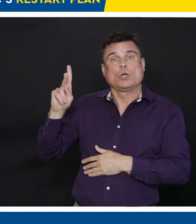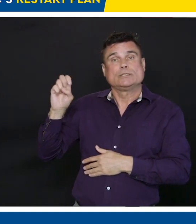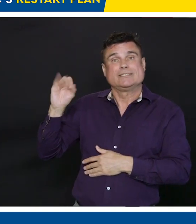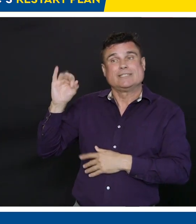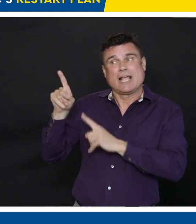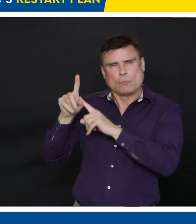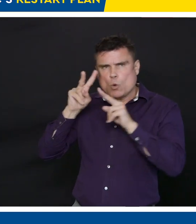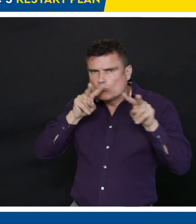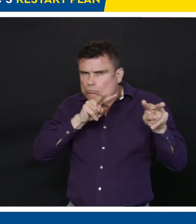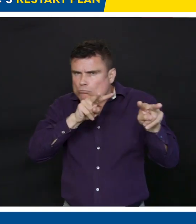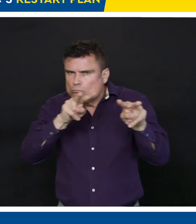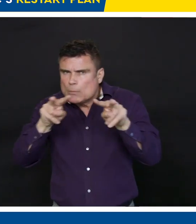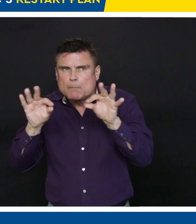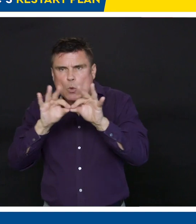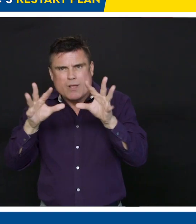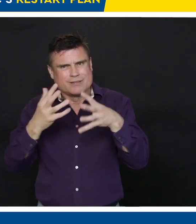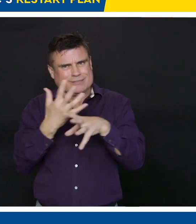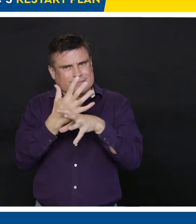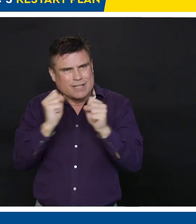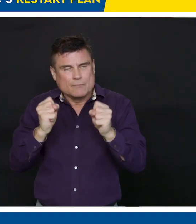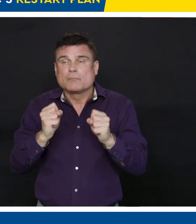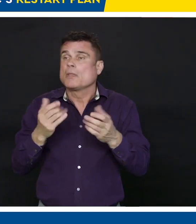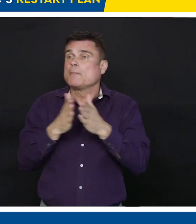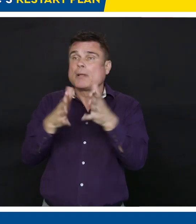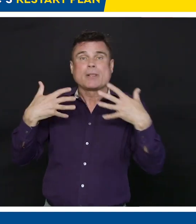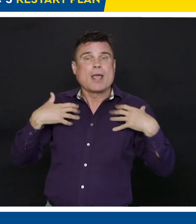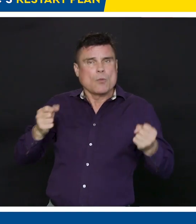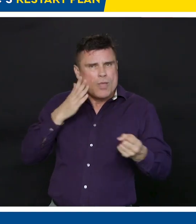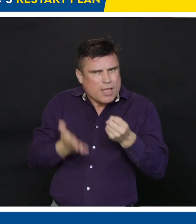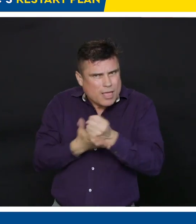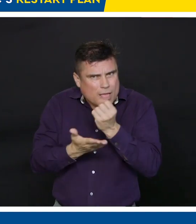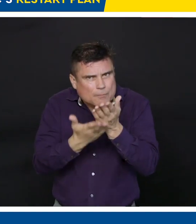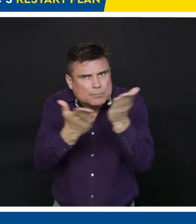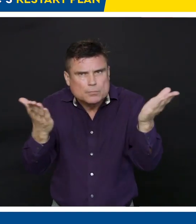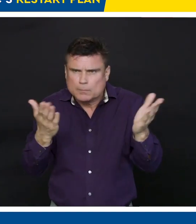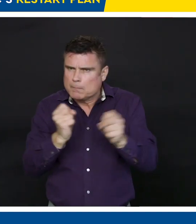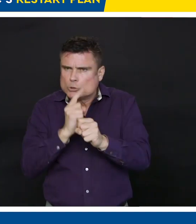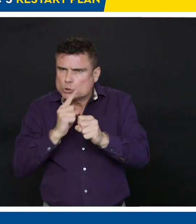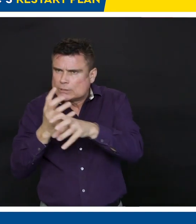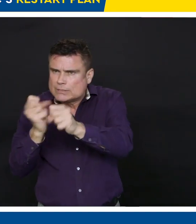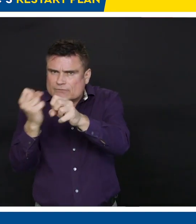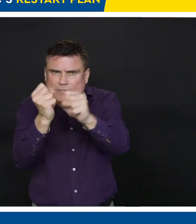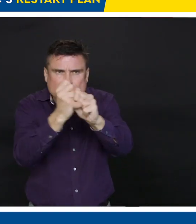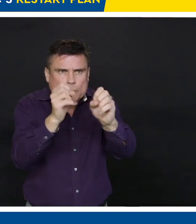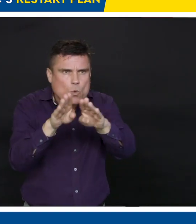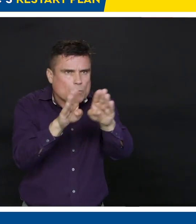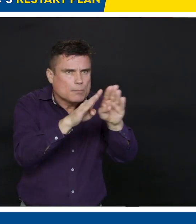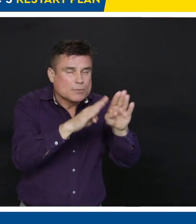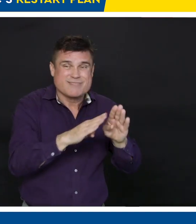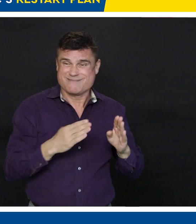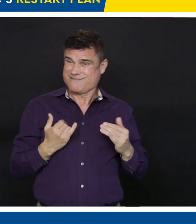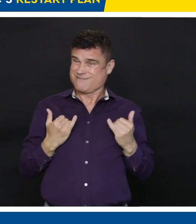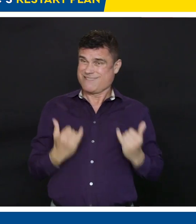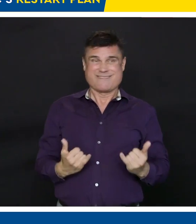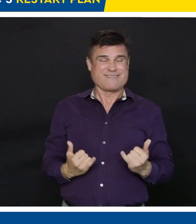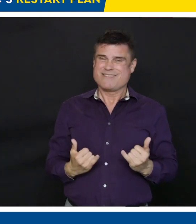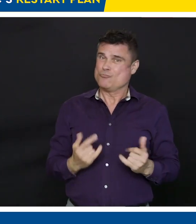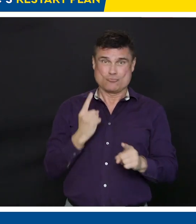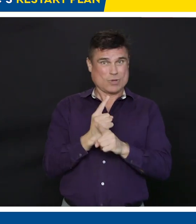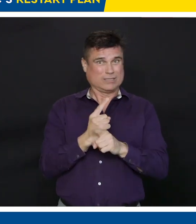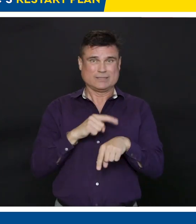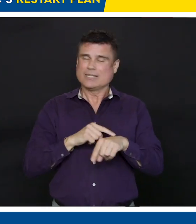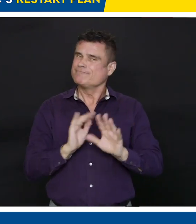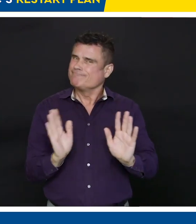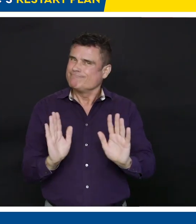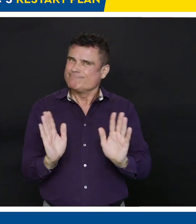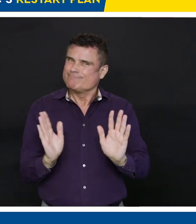show up, and that means all hanging together and waiting a few more days before we start the real restart plan, which will be getting